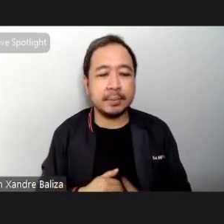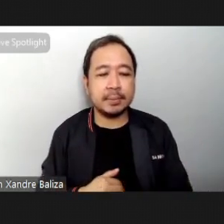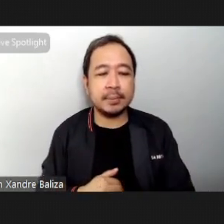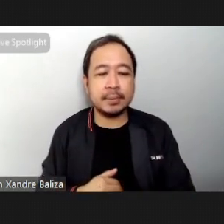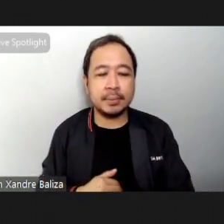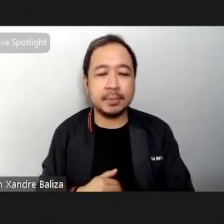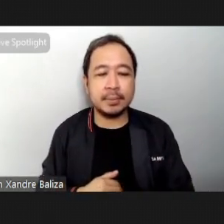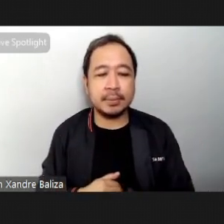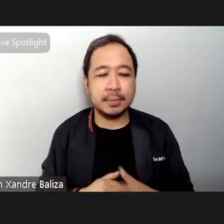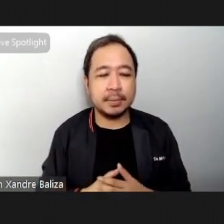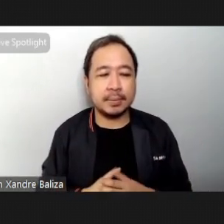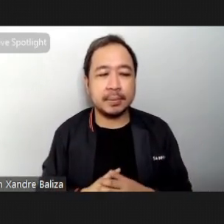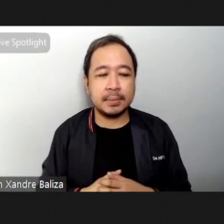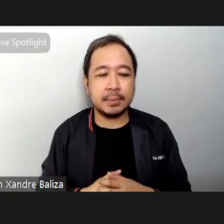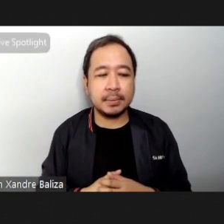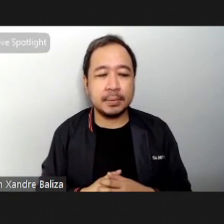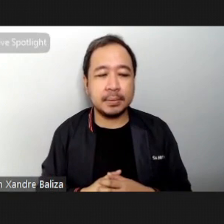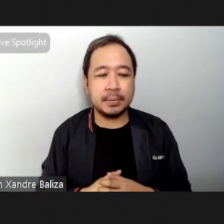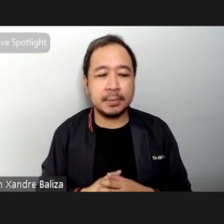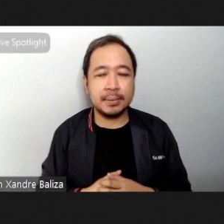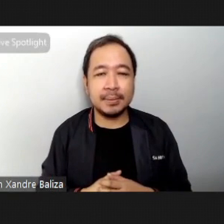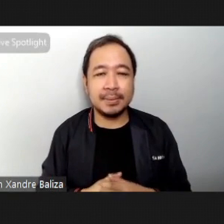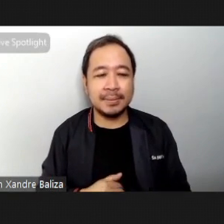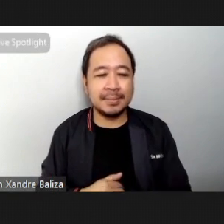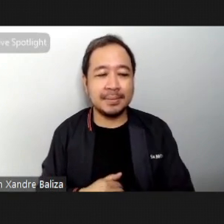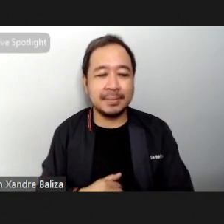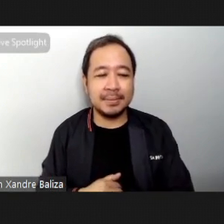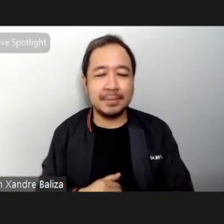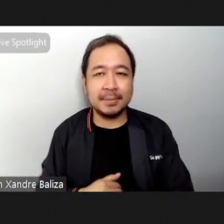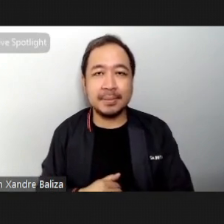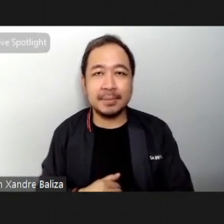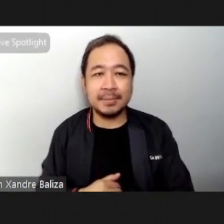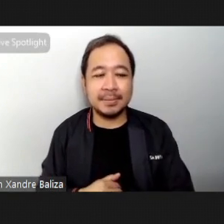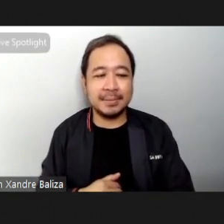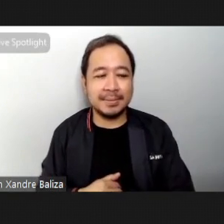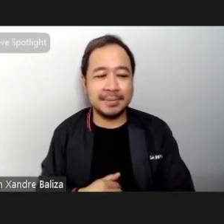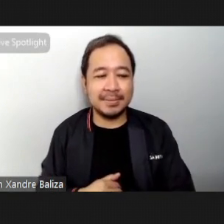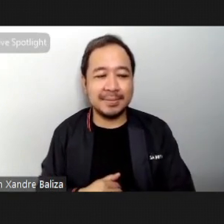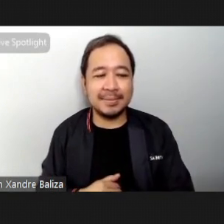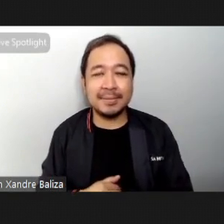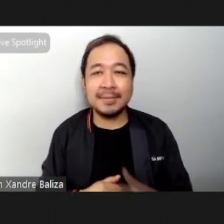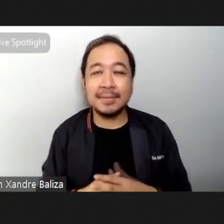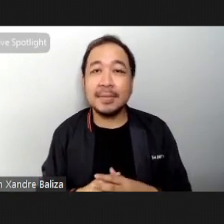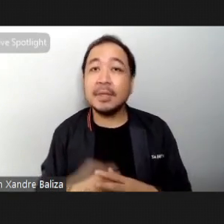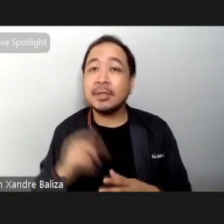Imagining too that there's a light above you.